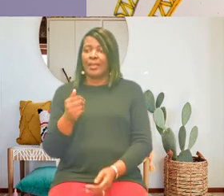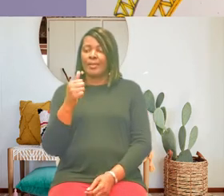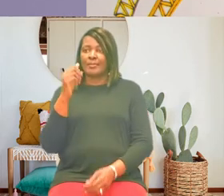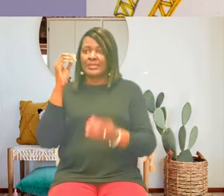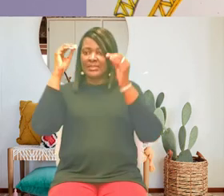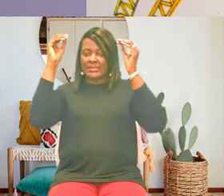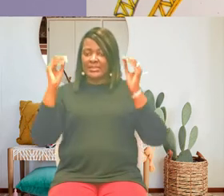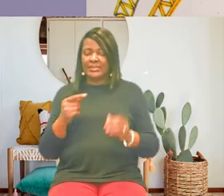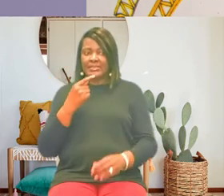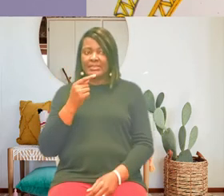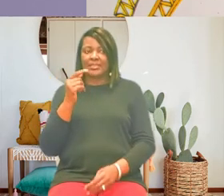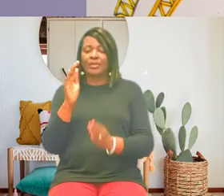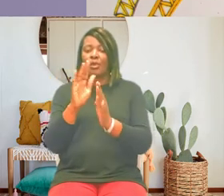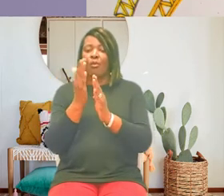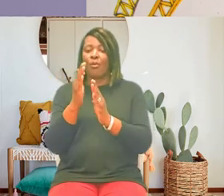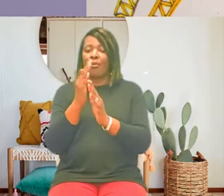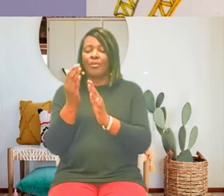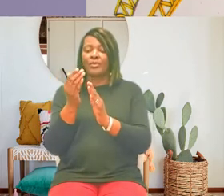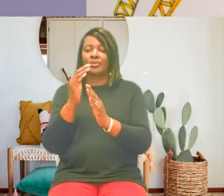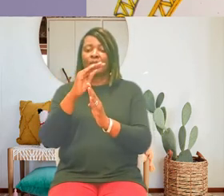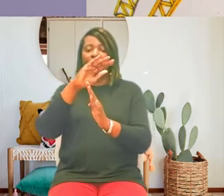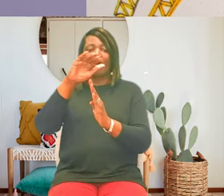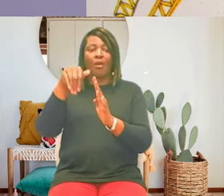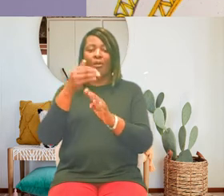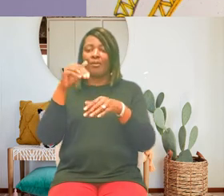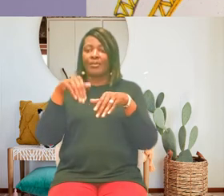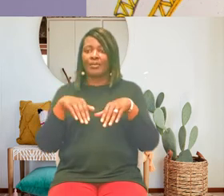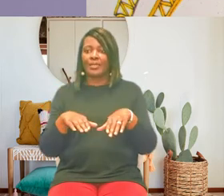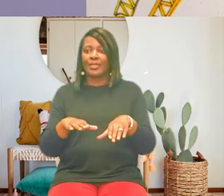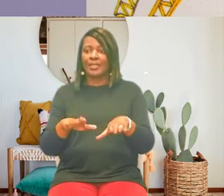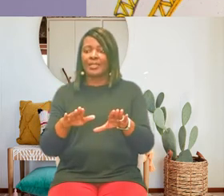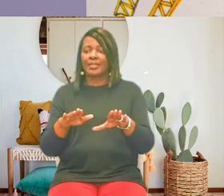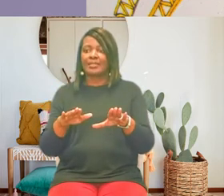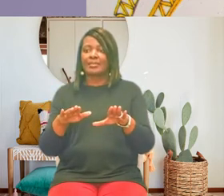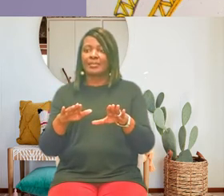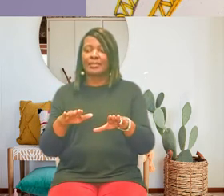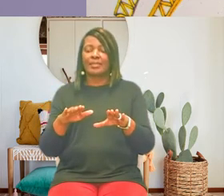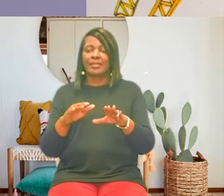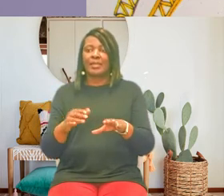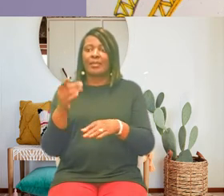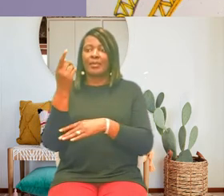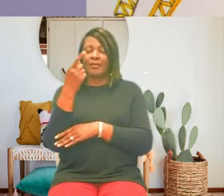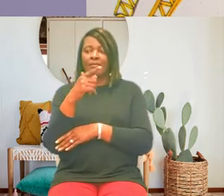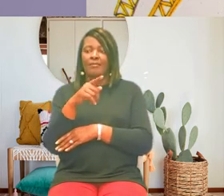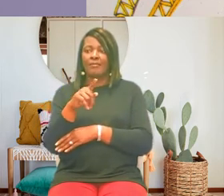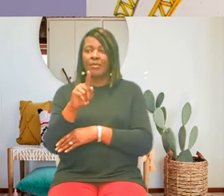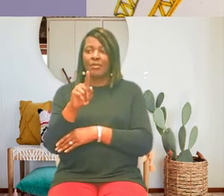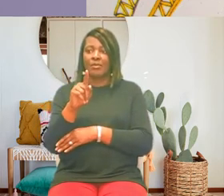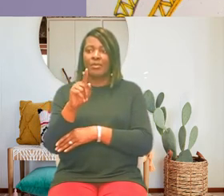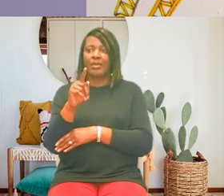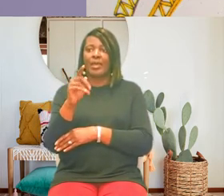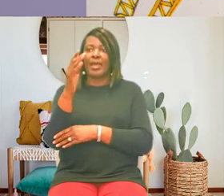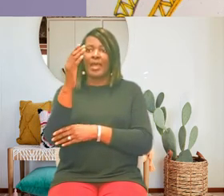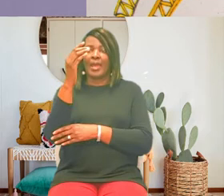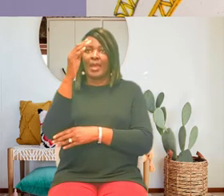open my door enough to let everyone in than risk slamming it shut on god's big toe all of